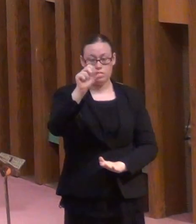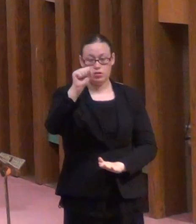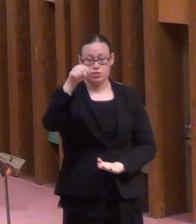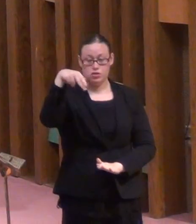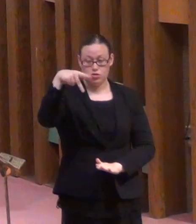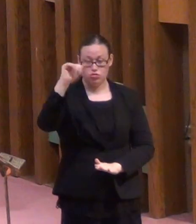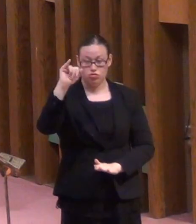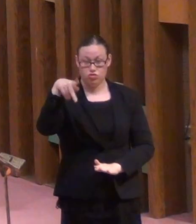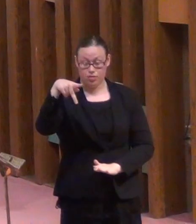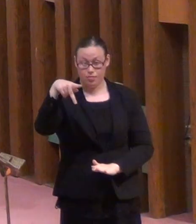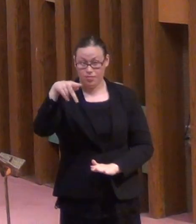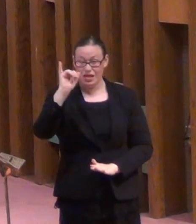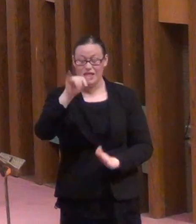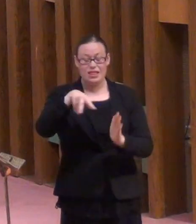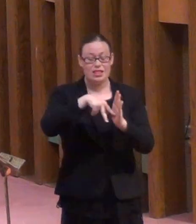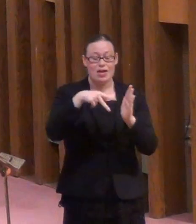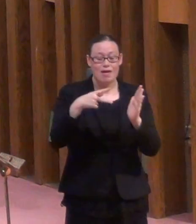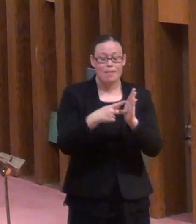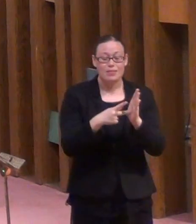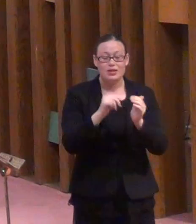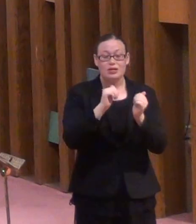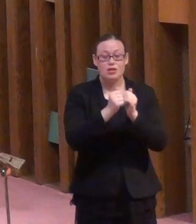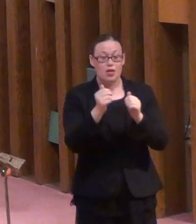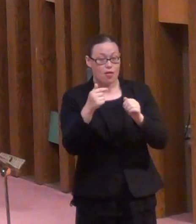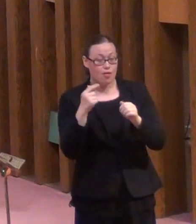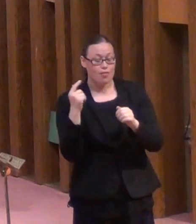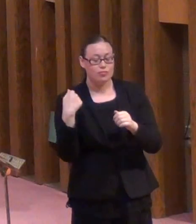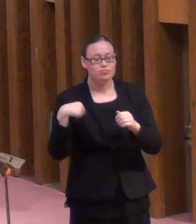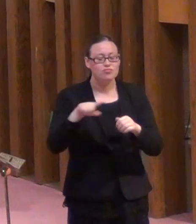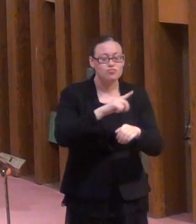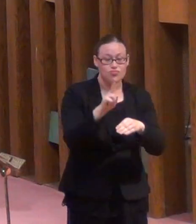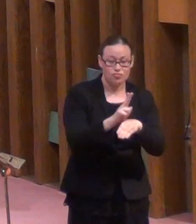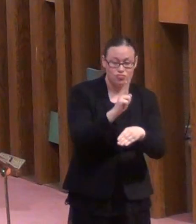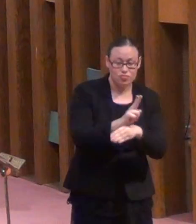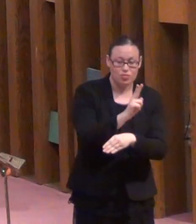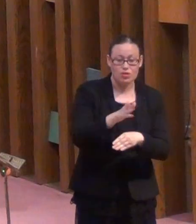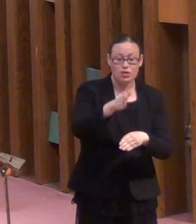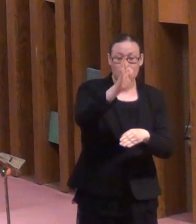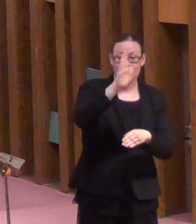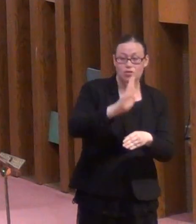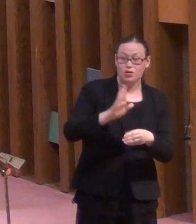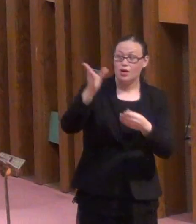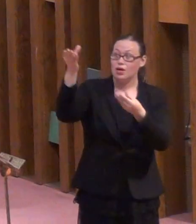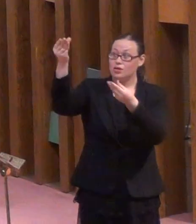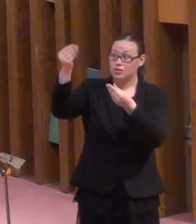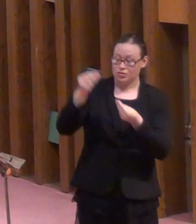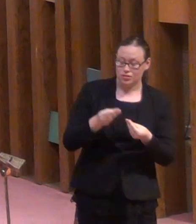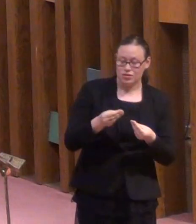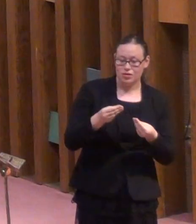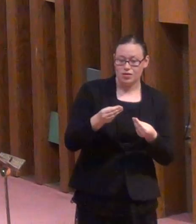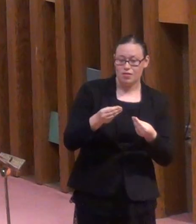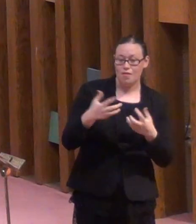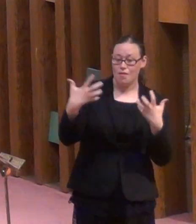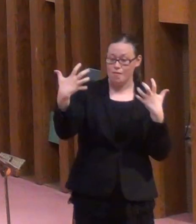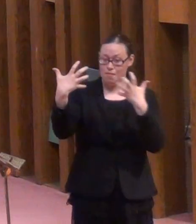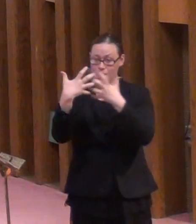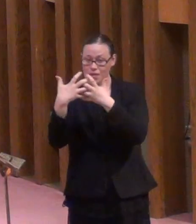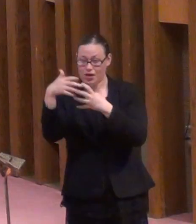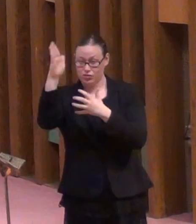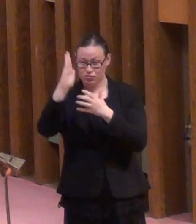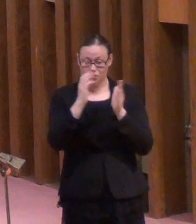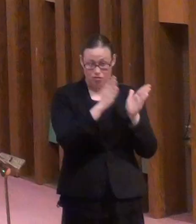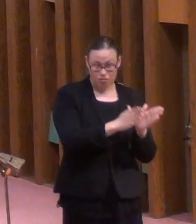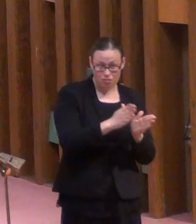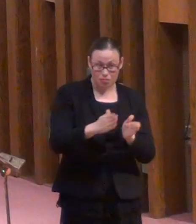stuff according to God's instructions. We'll repeat that a little later. But think about it,